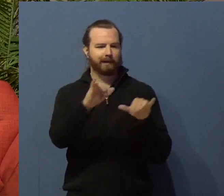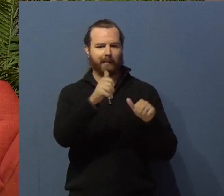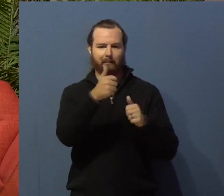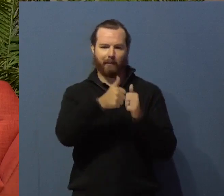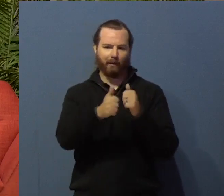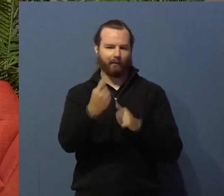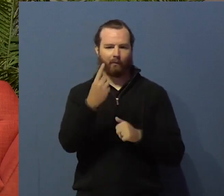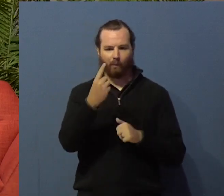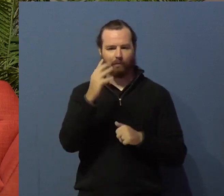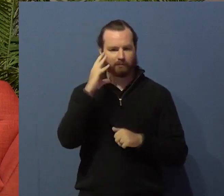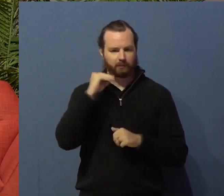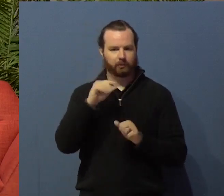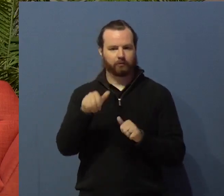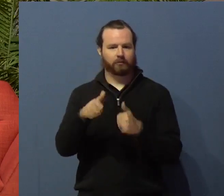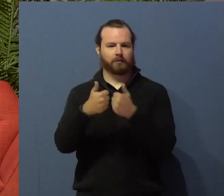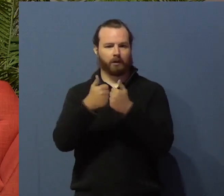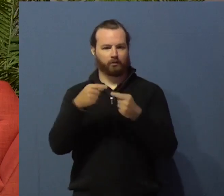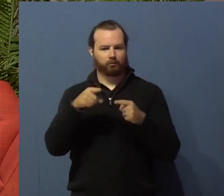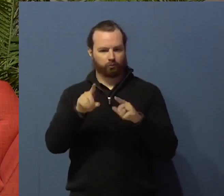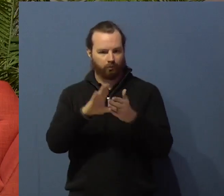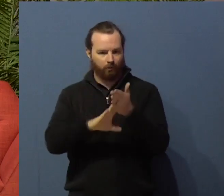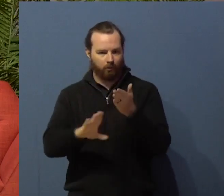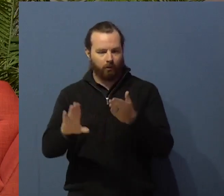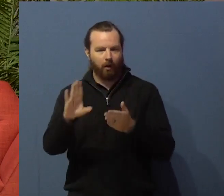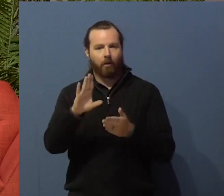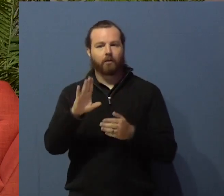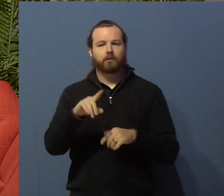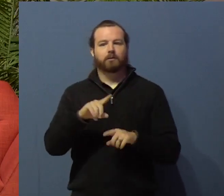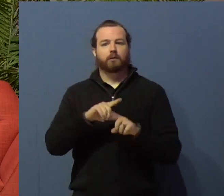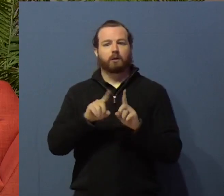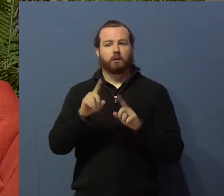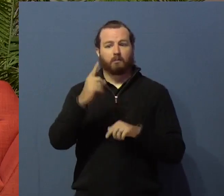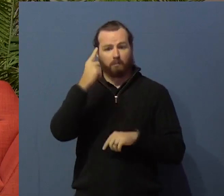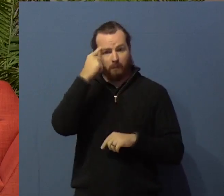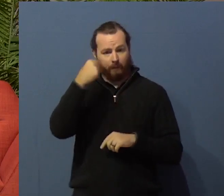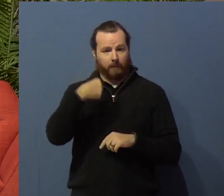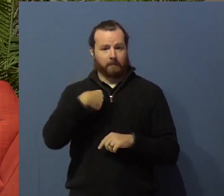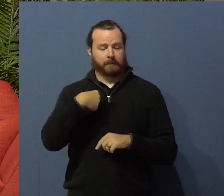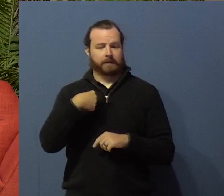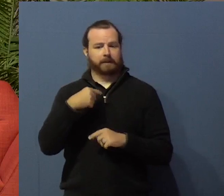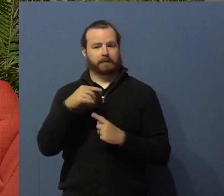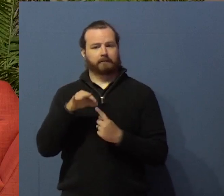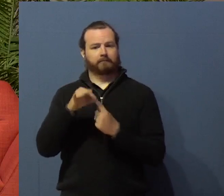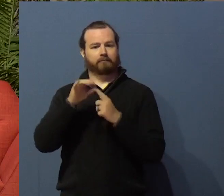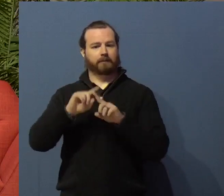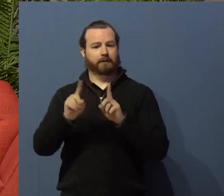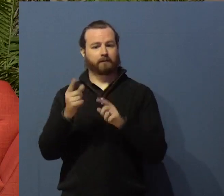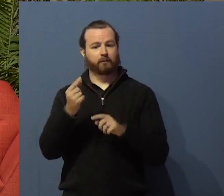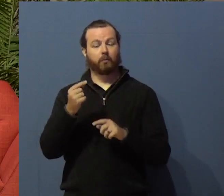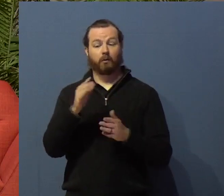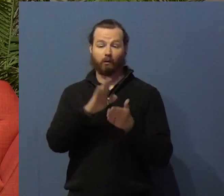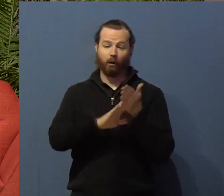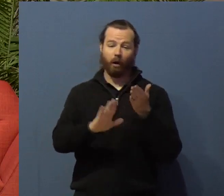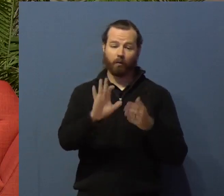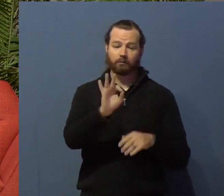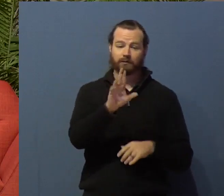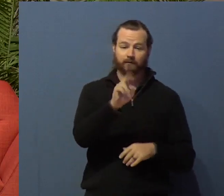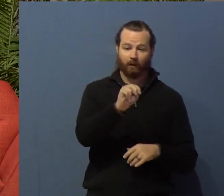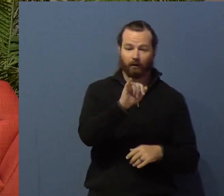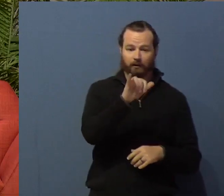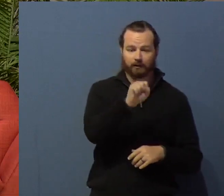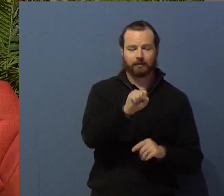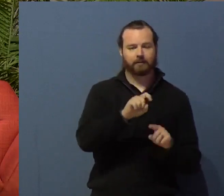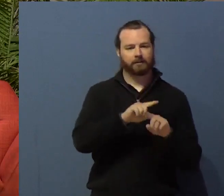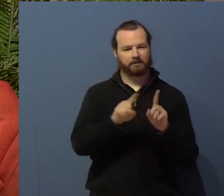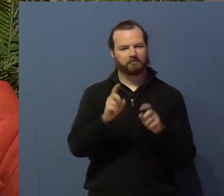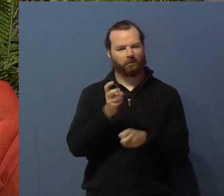things to consider. It was fun, for me, but it was also difficult. There are social problems, I am not a